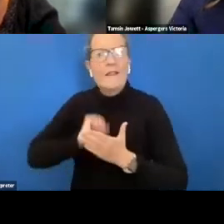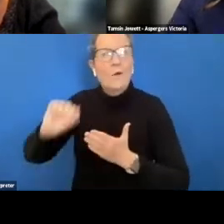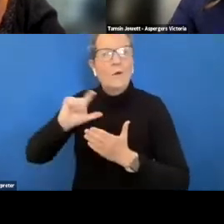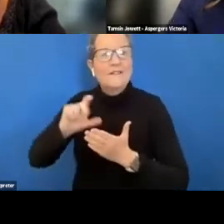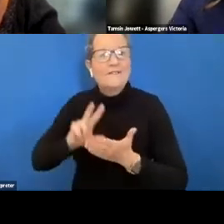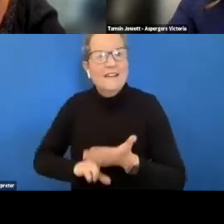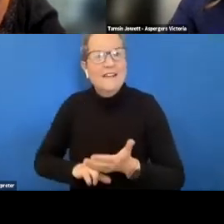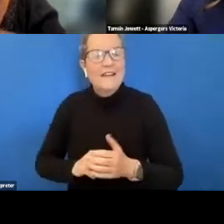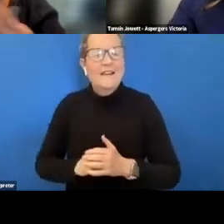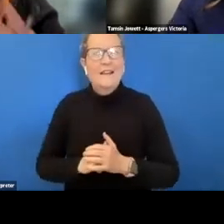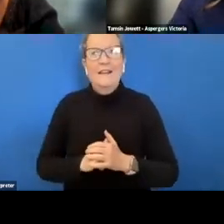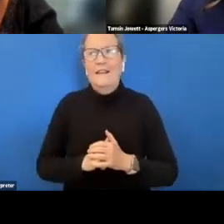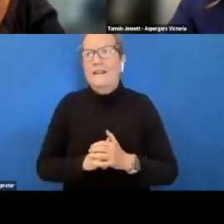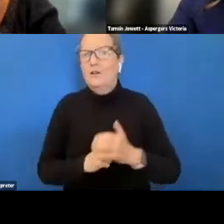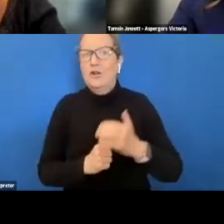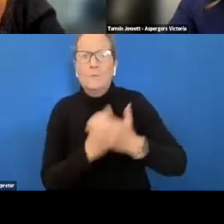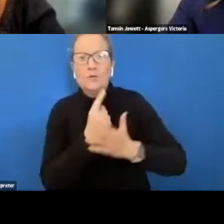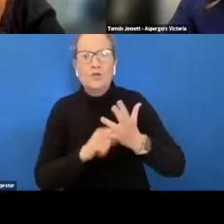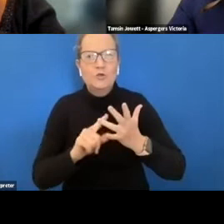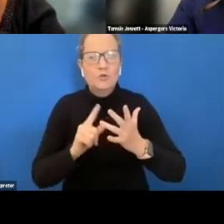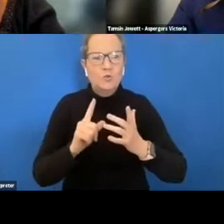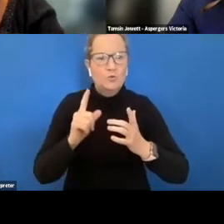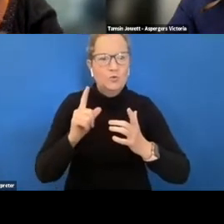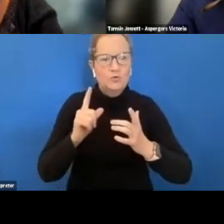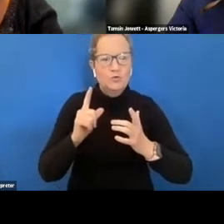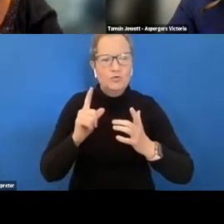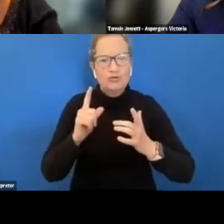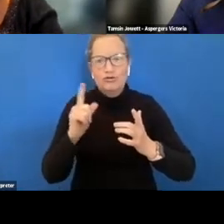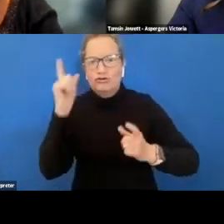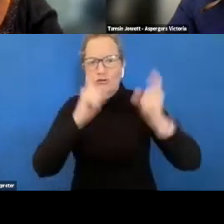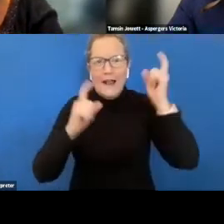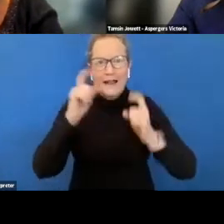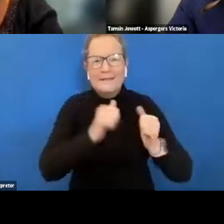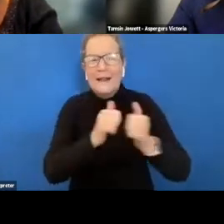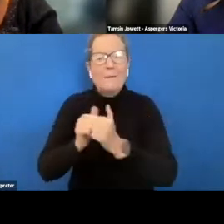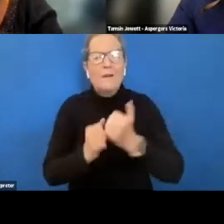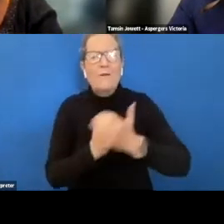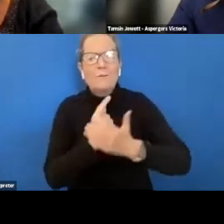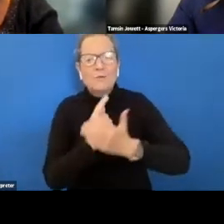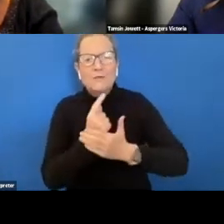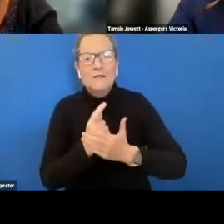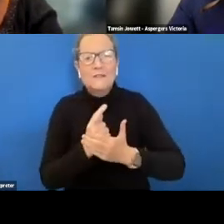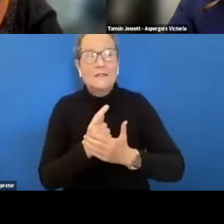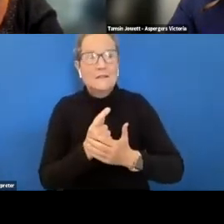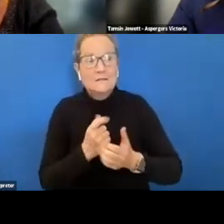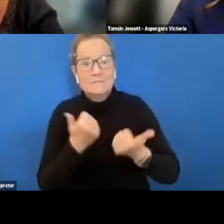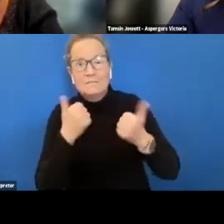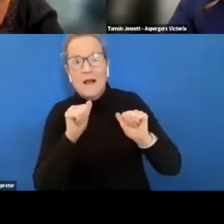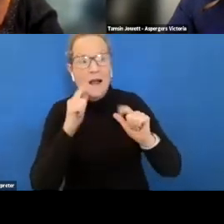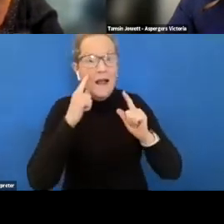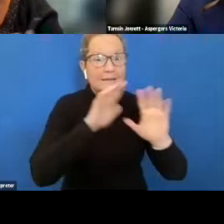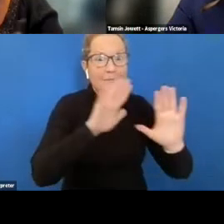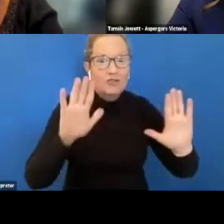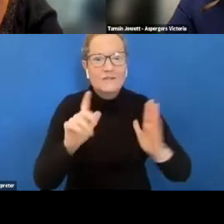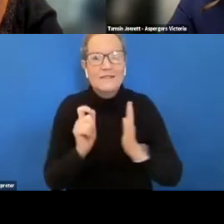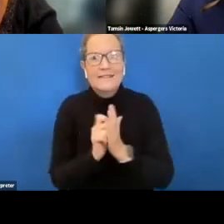opportunity to create collaborative um opportunities get exhibitions and sell their own work and if